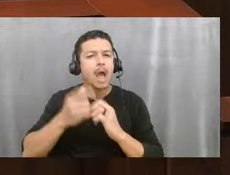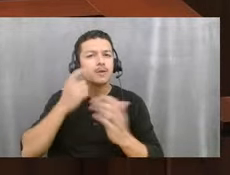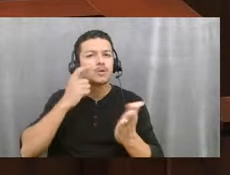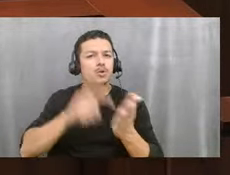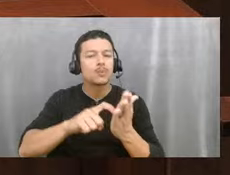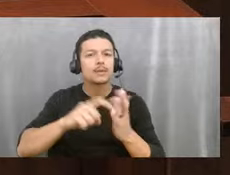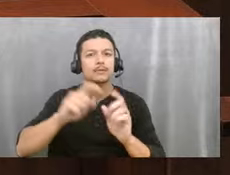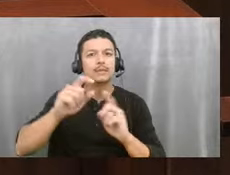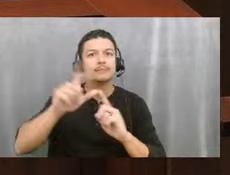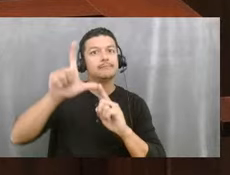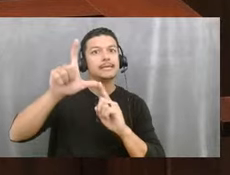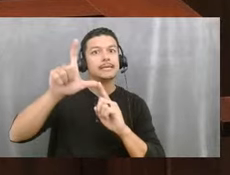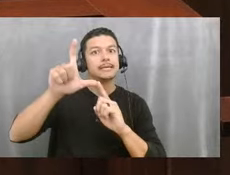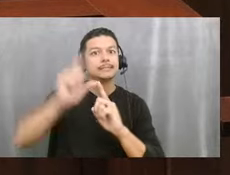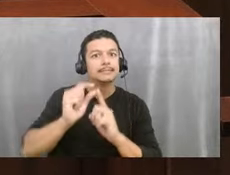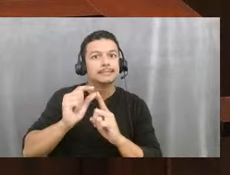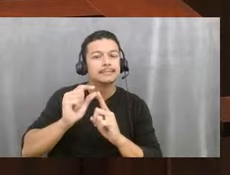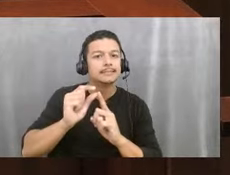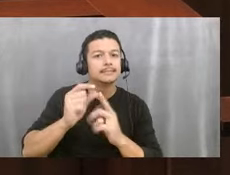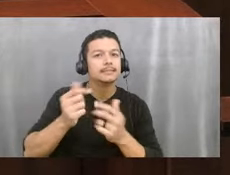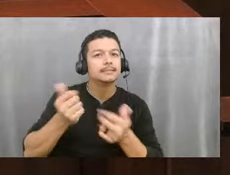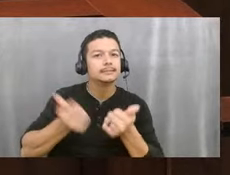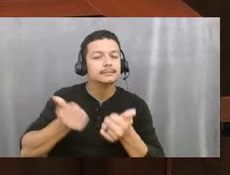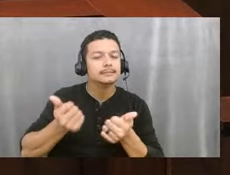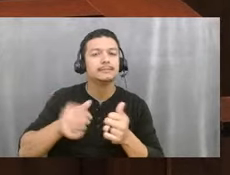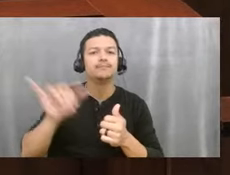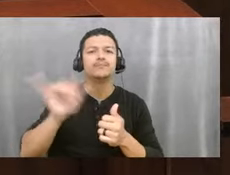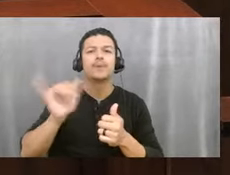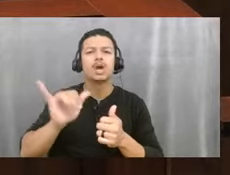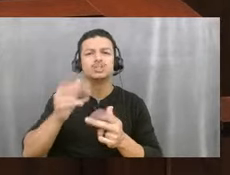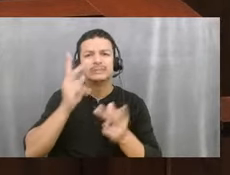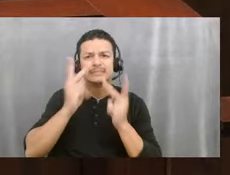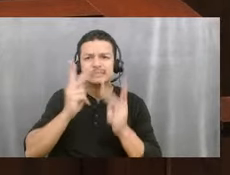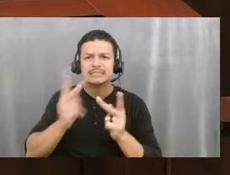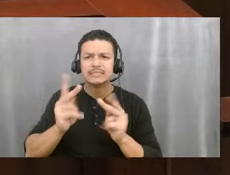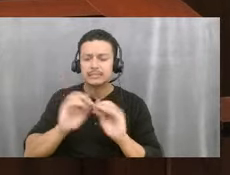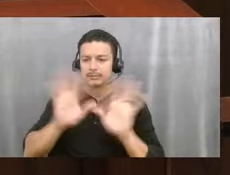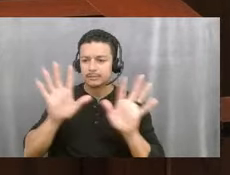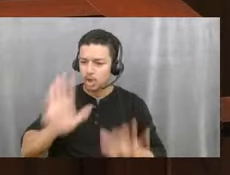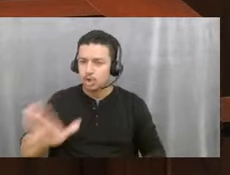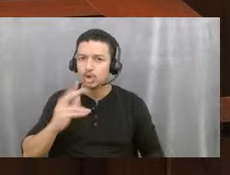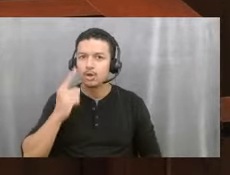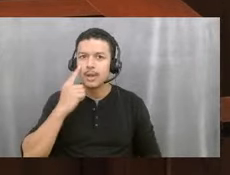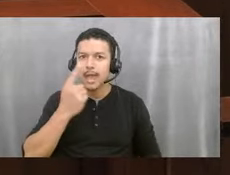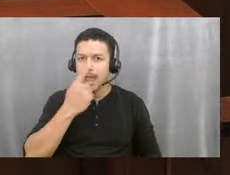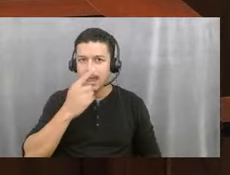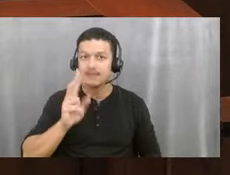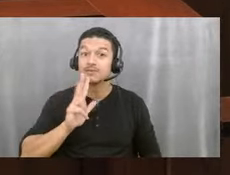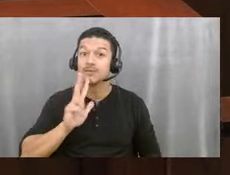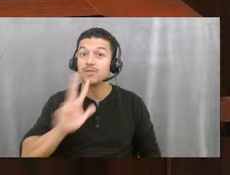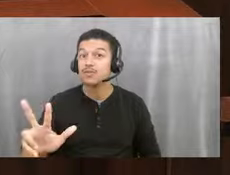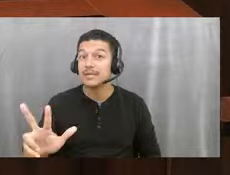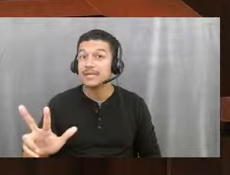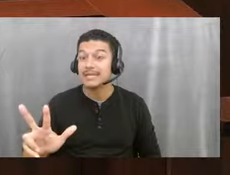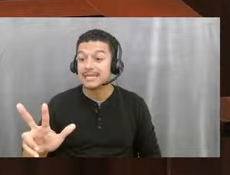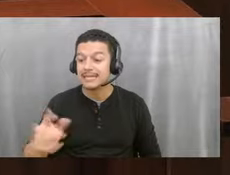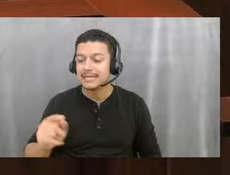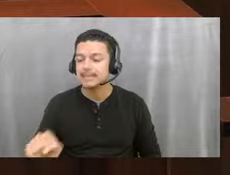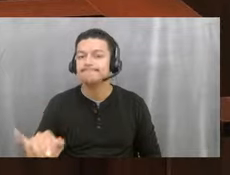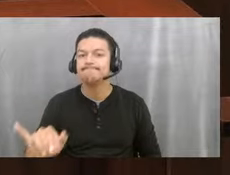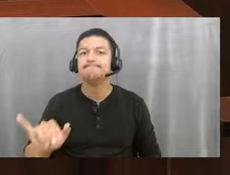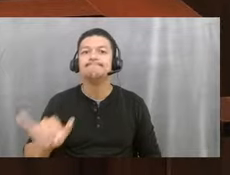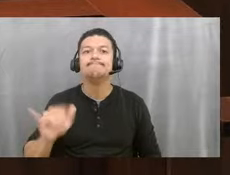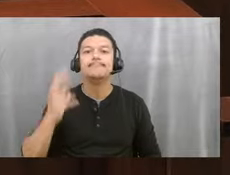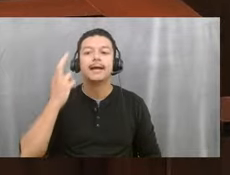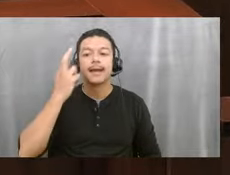from a lowercase letter. And to be able to see that through her eyes with the three-year-old and realize that this is definitely something that has to